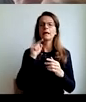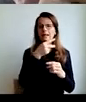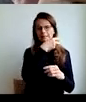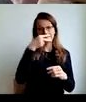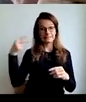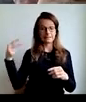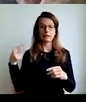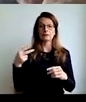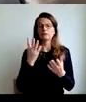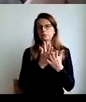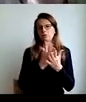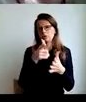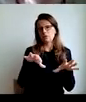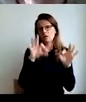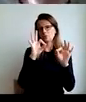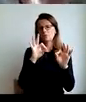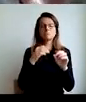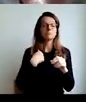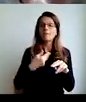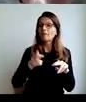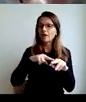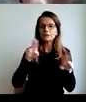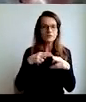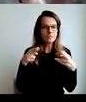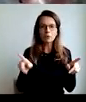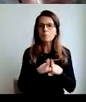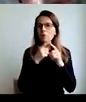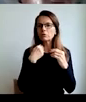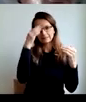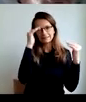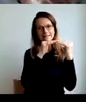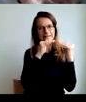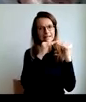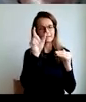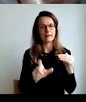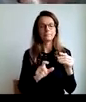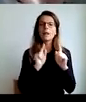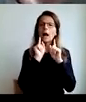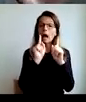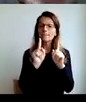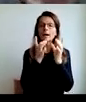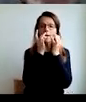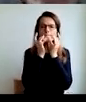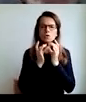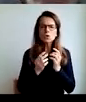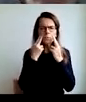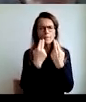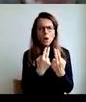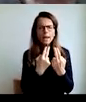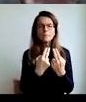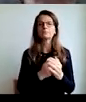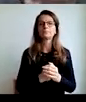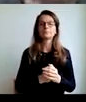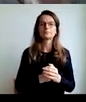so you probably read it, I can say just, I fully agree, but let's add a detailed